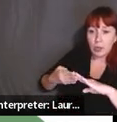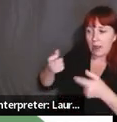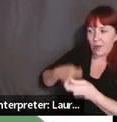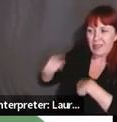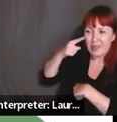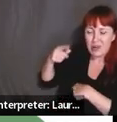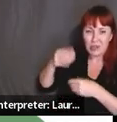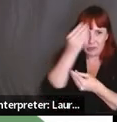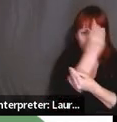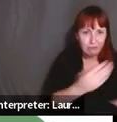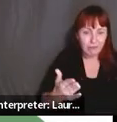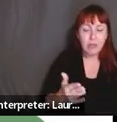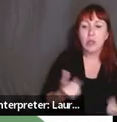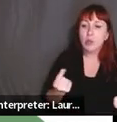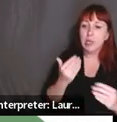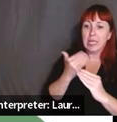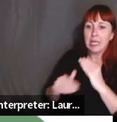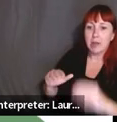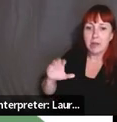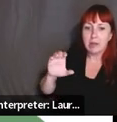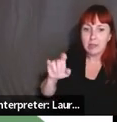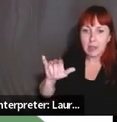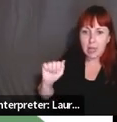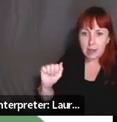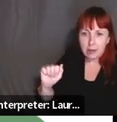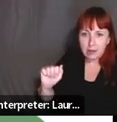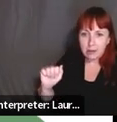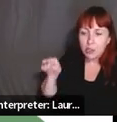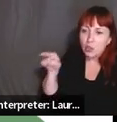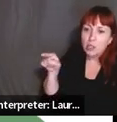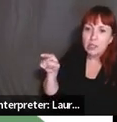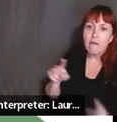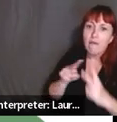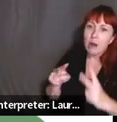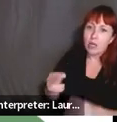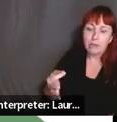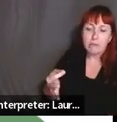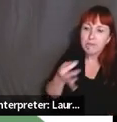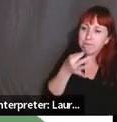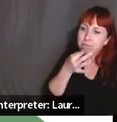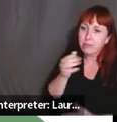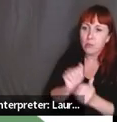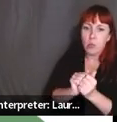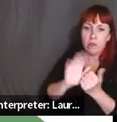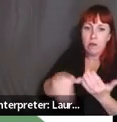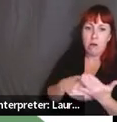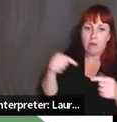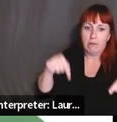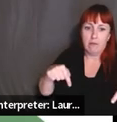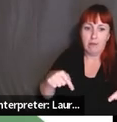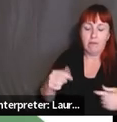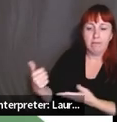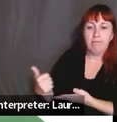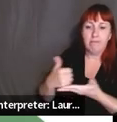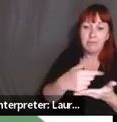encourage you to go, uh, and email Celia, uh, she's, she's very well versed in all of it and, um, would be very happy to help